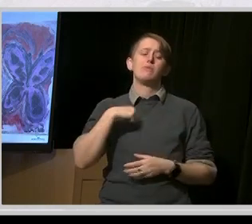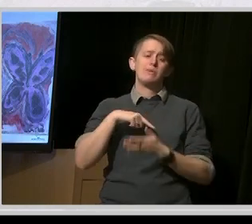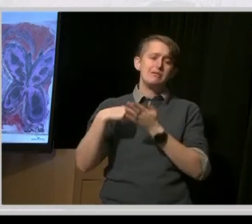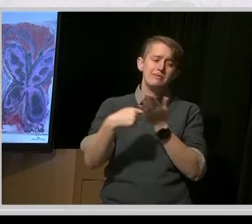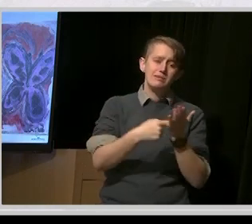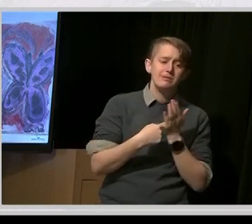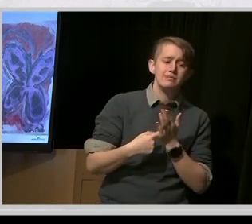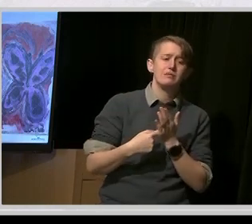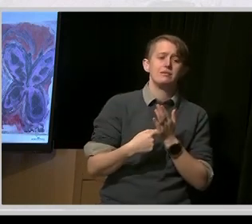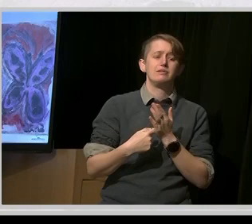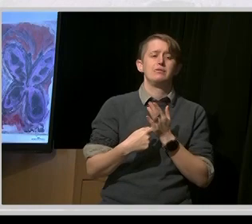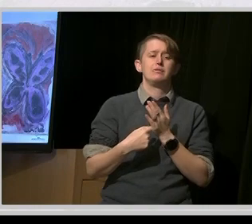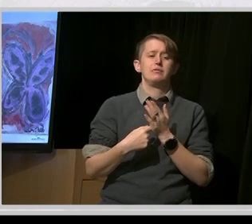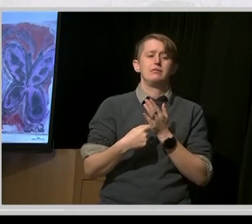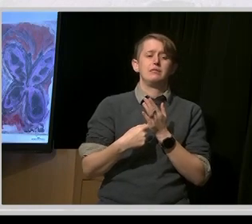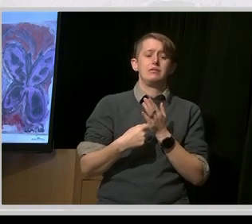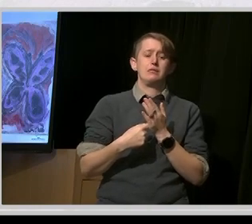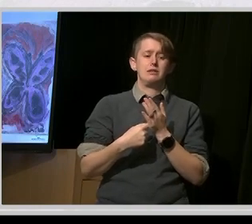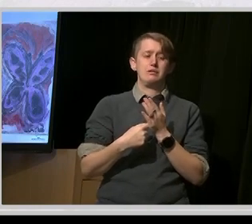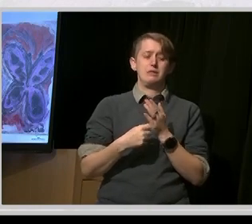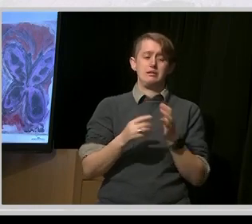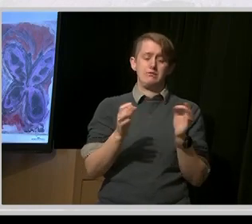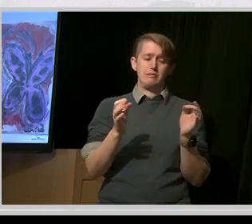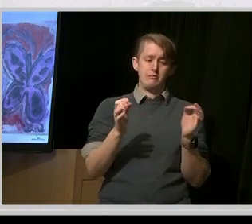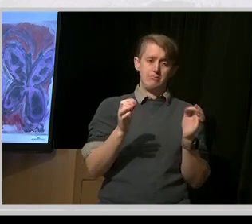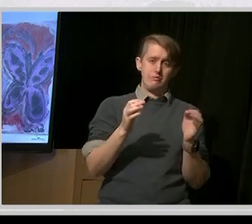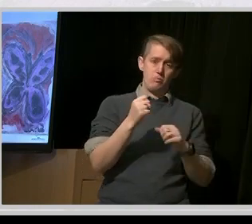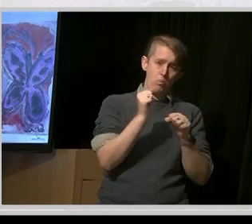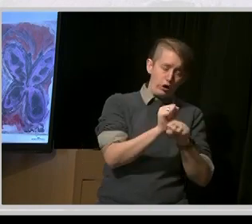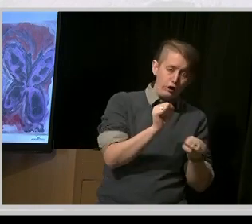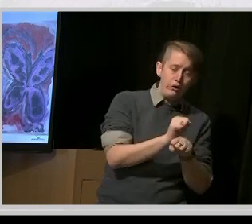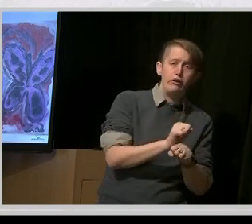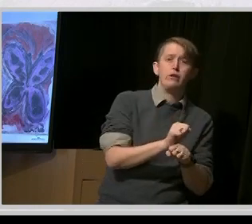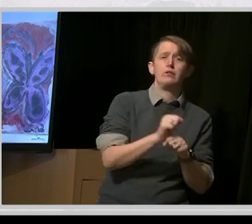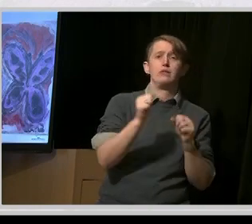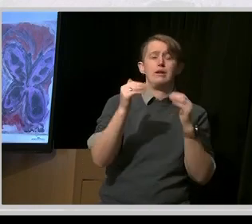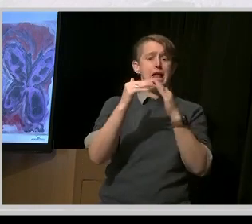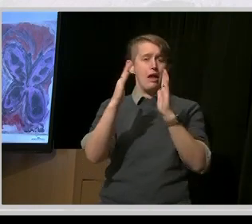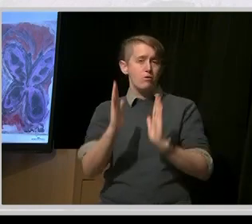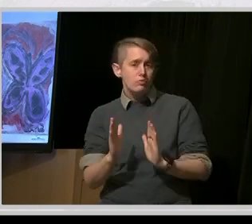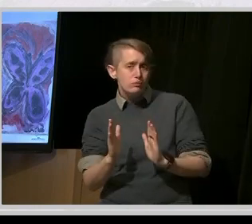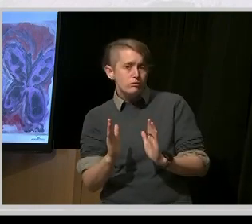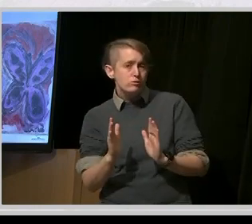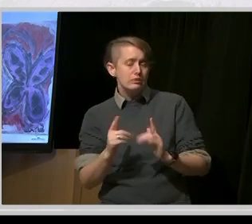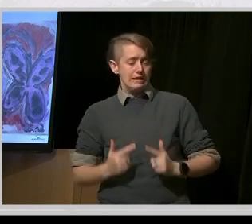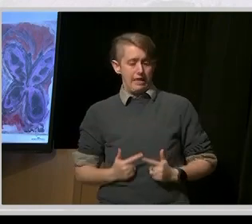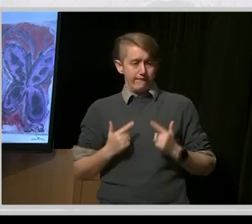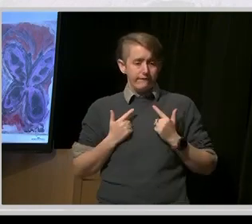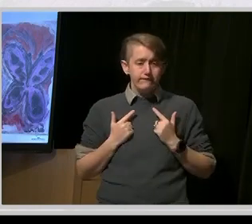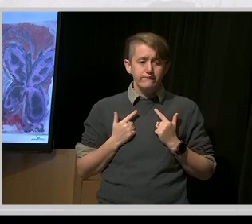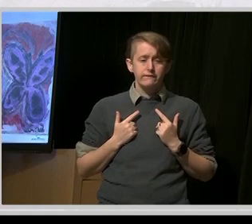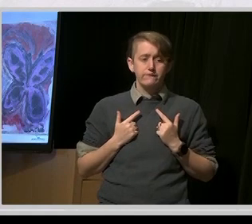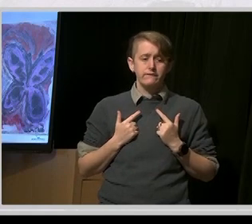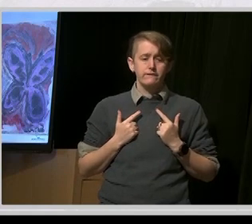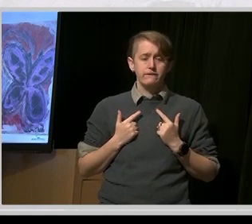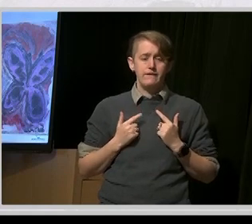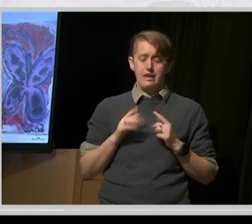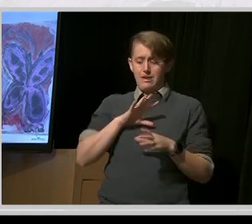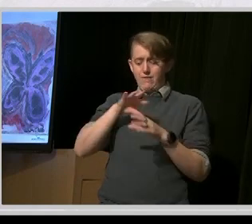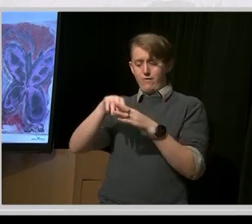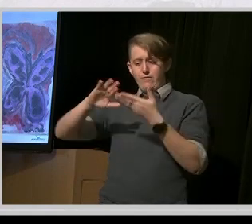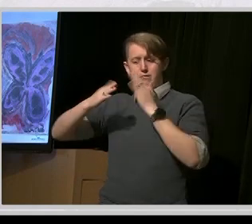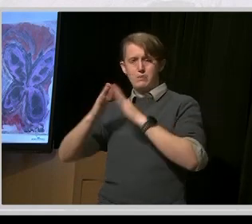being a part of the community, we also have to be aware that it is not just about the job.